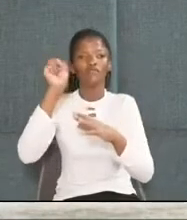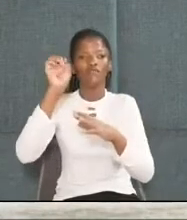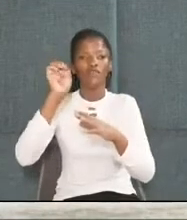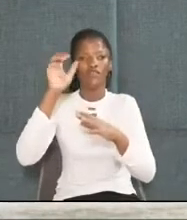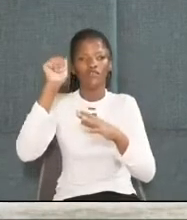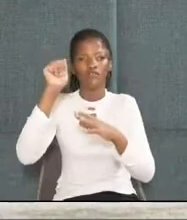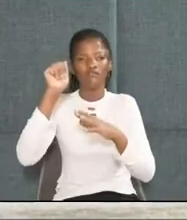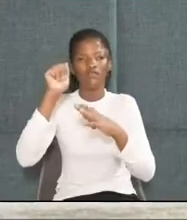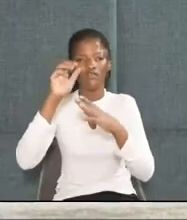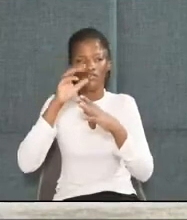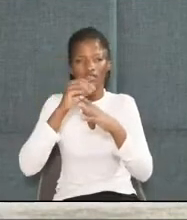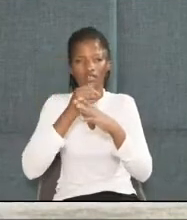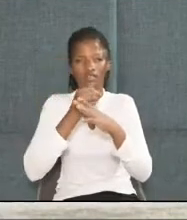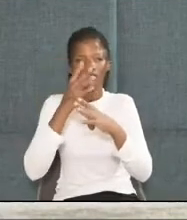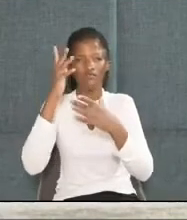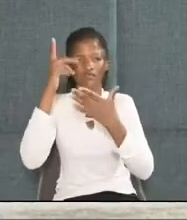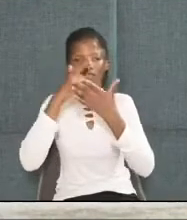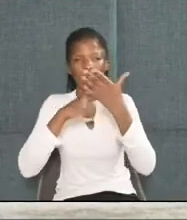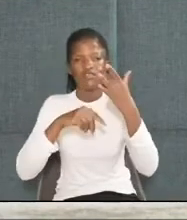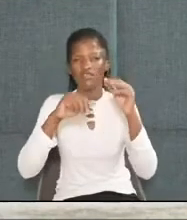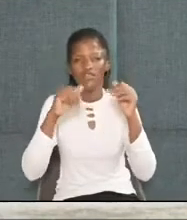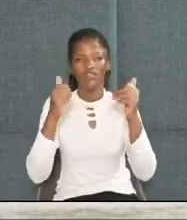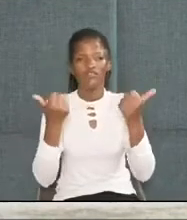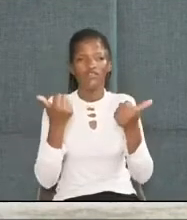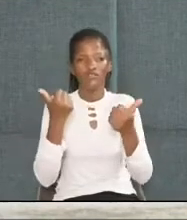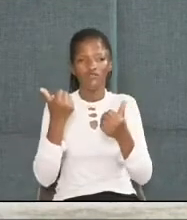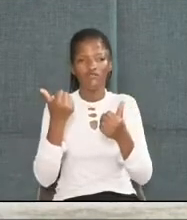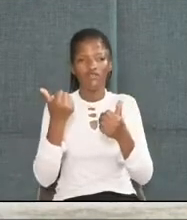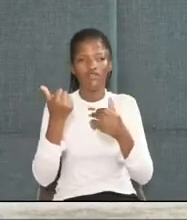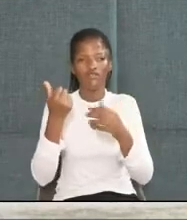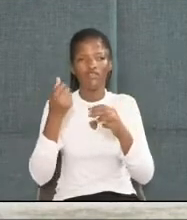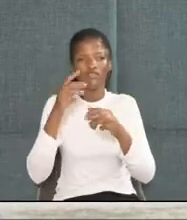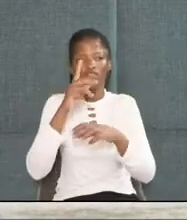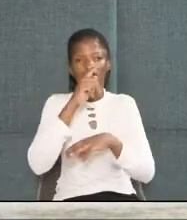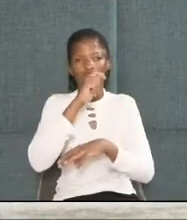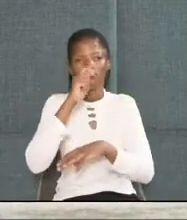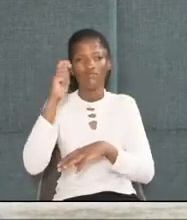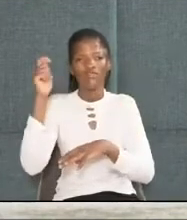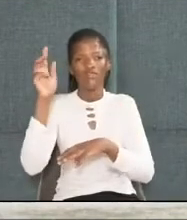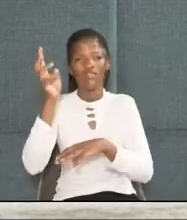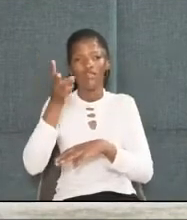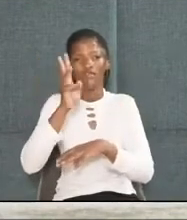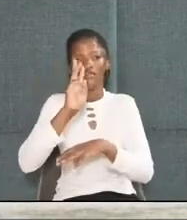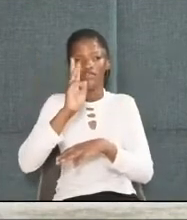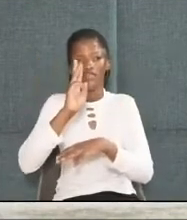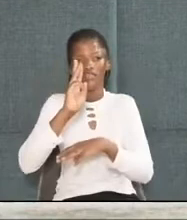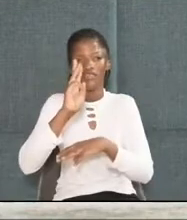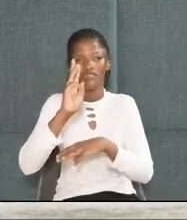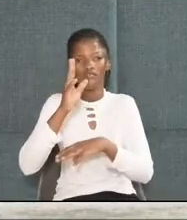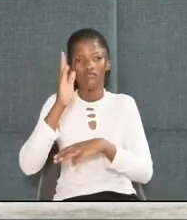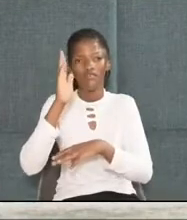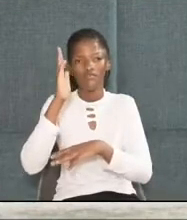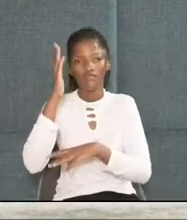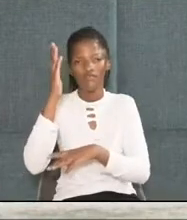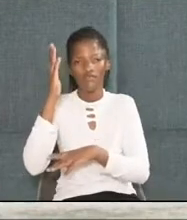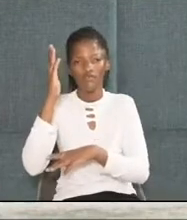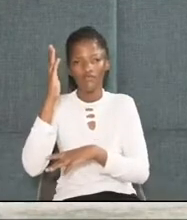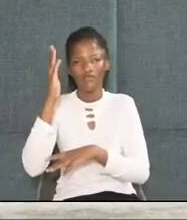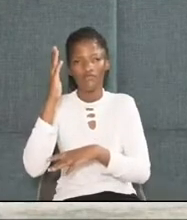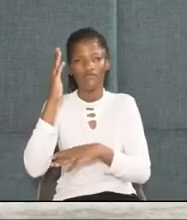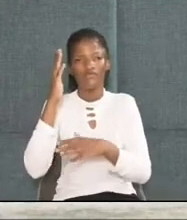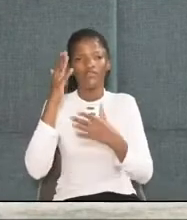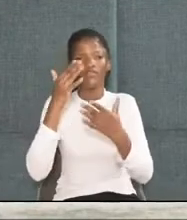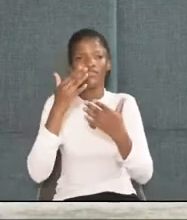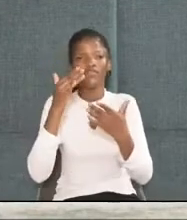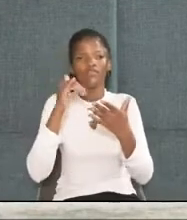or men, or whatever we be. The waters will swallow, the sheep will rise,